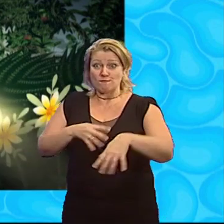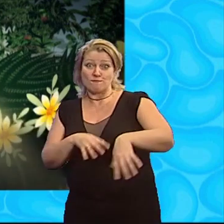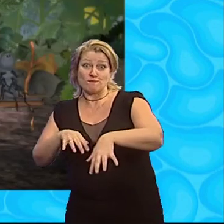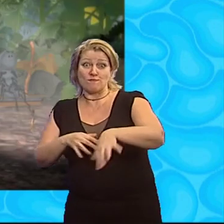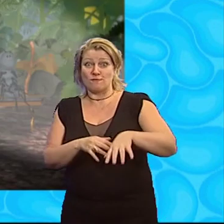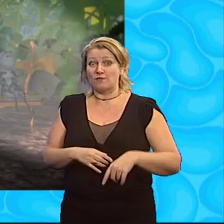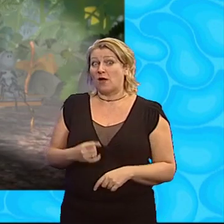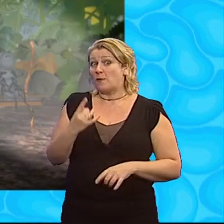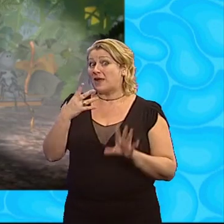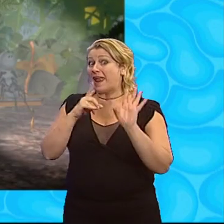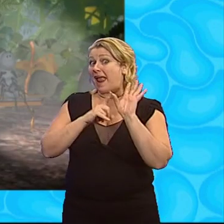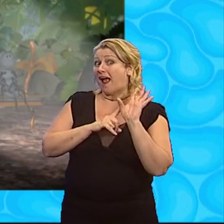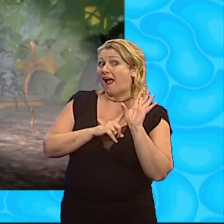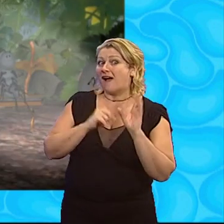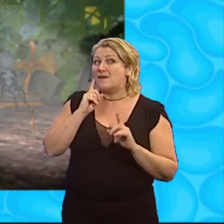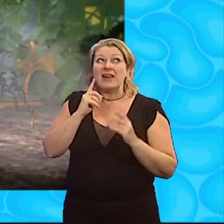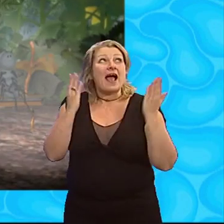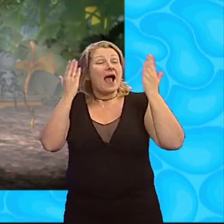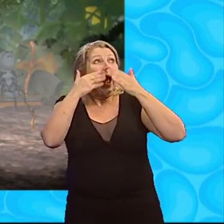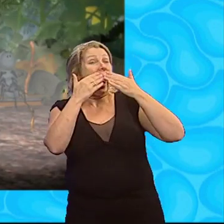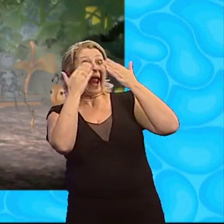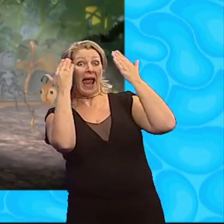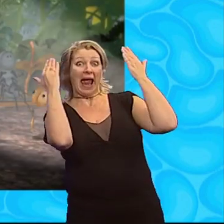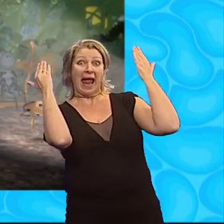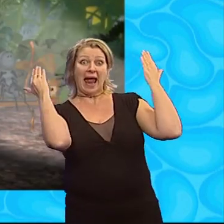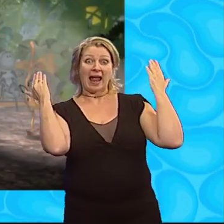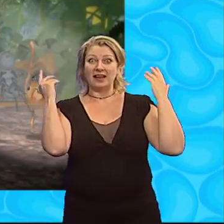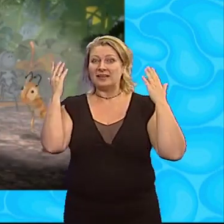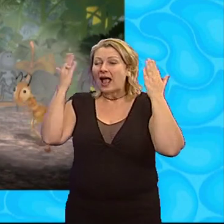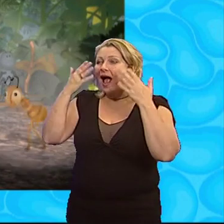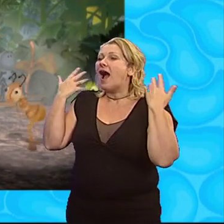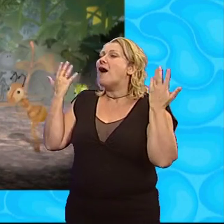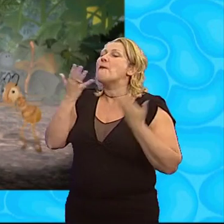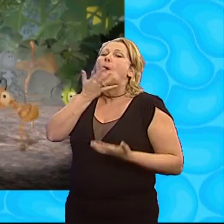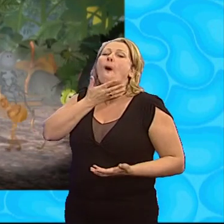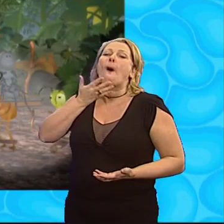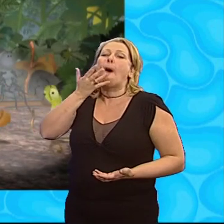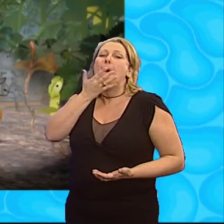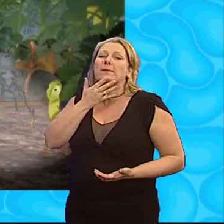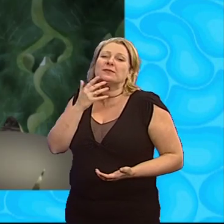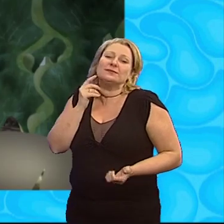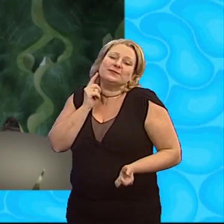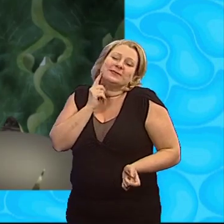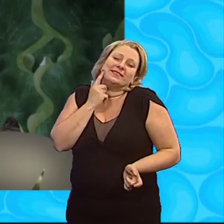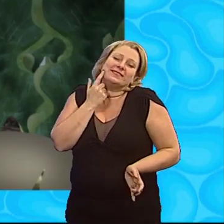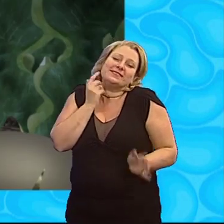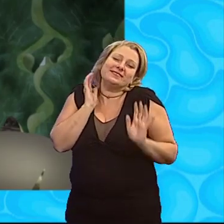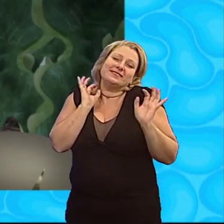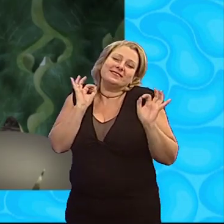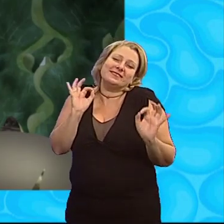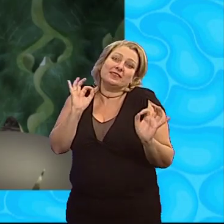Once a year when the night is cleared Once And the air is warm, soft and sweet